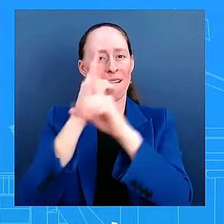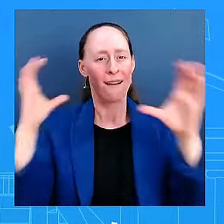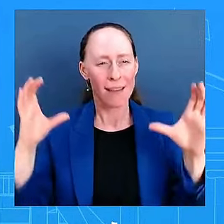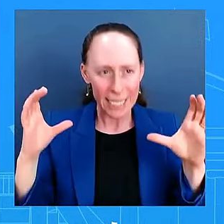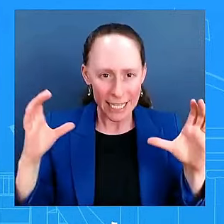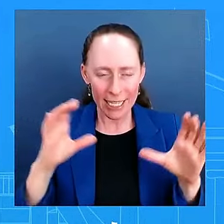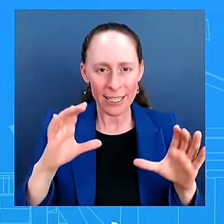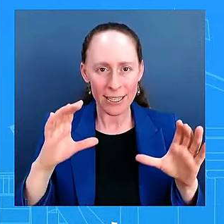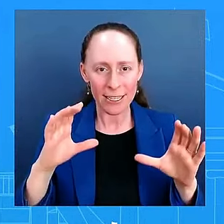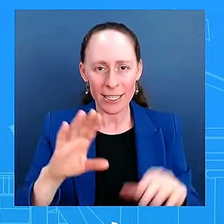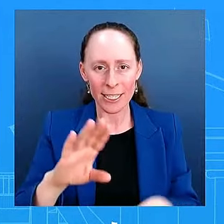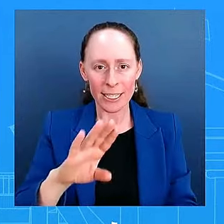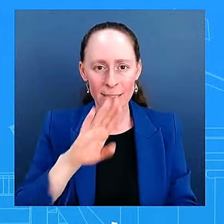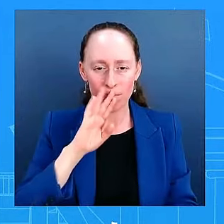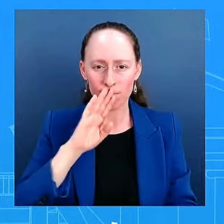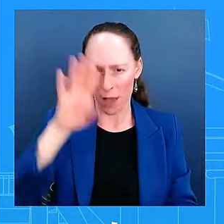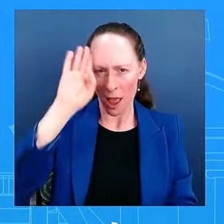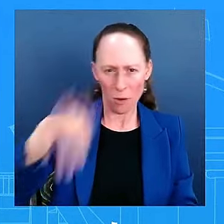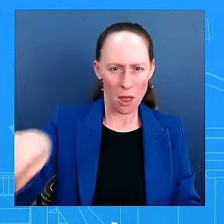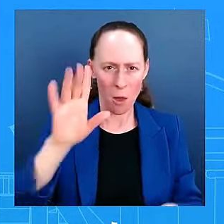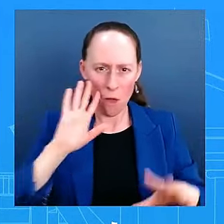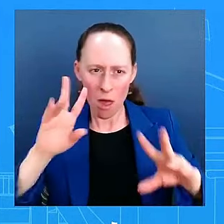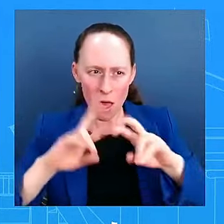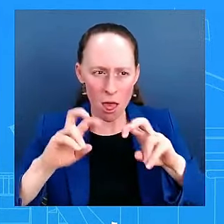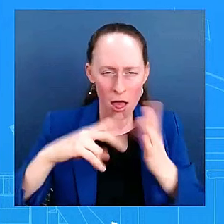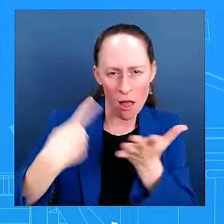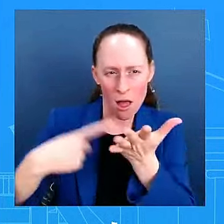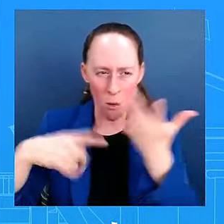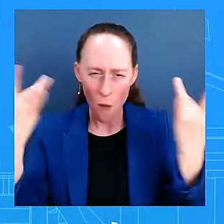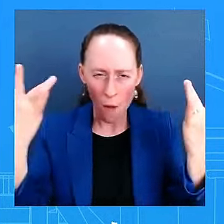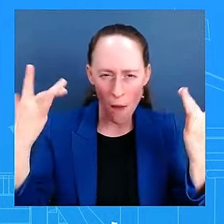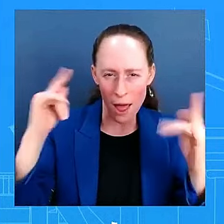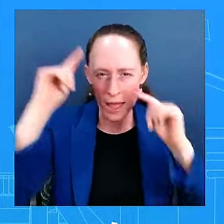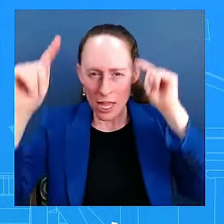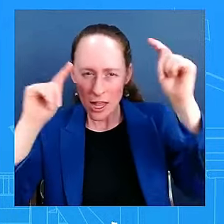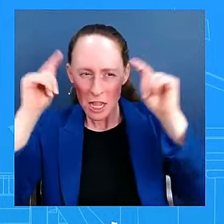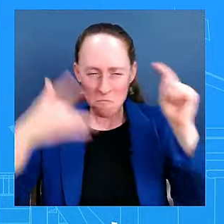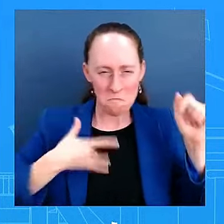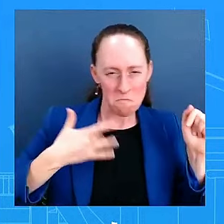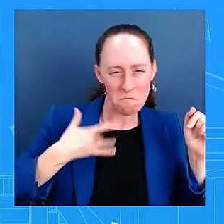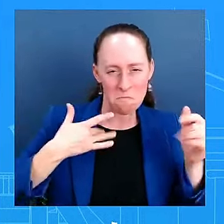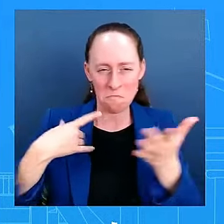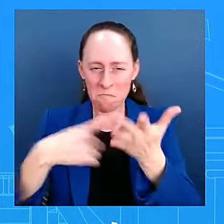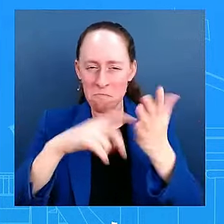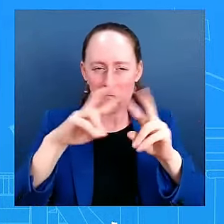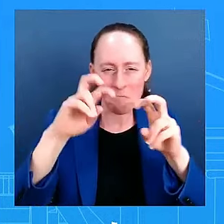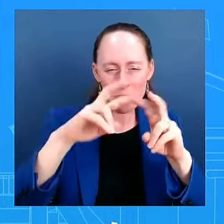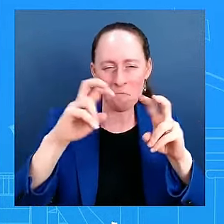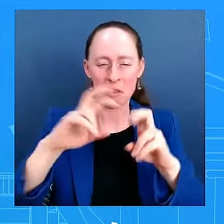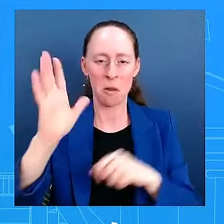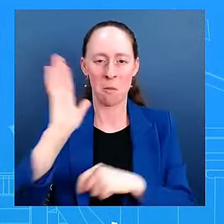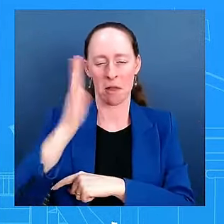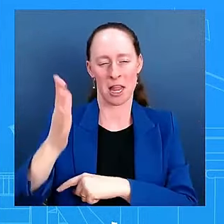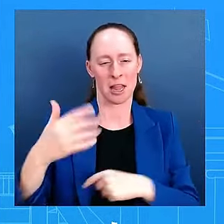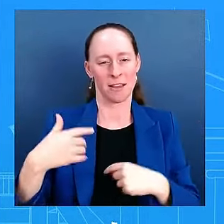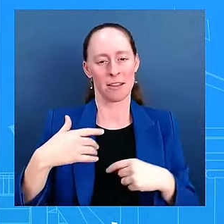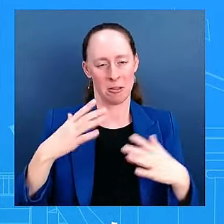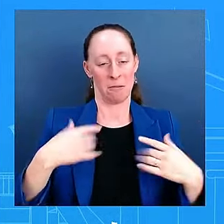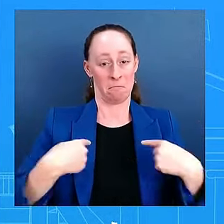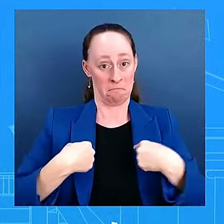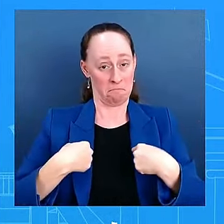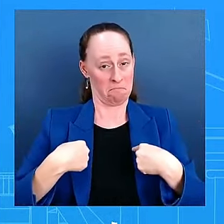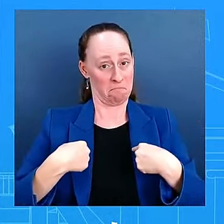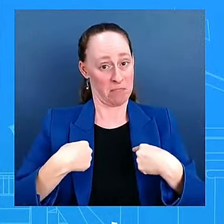of what happened in the coming days, in the coming weeks, even in the coming months. And so I'm going to leave those questions to the election experts.